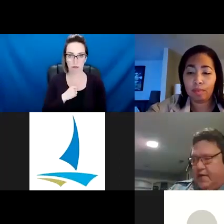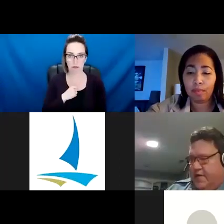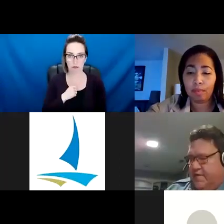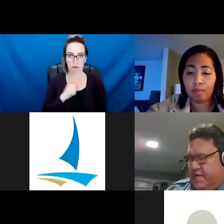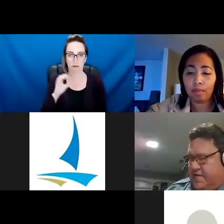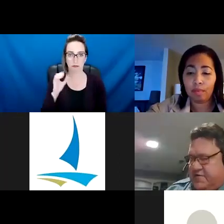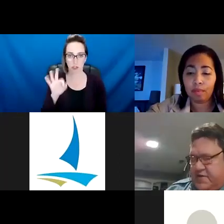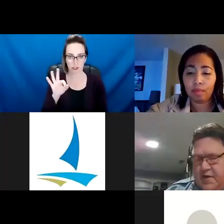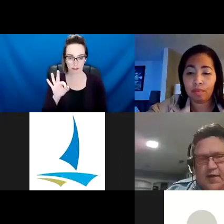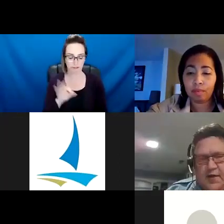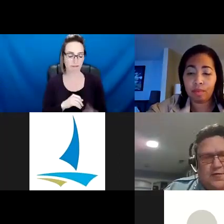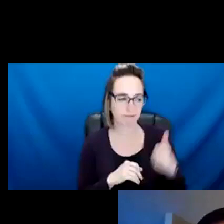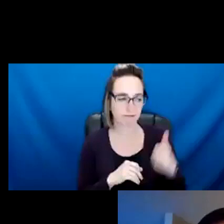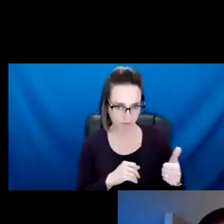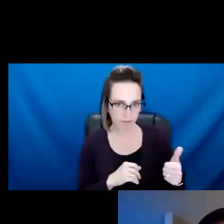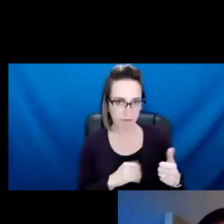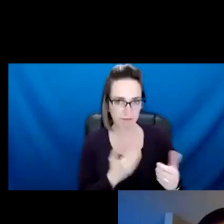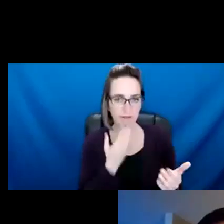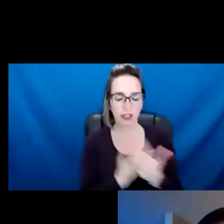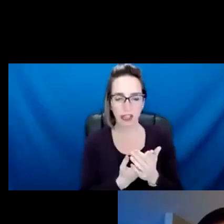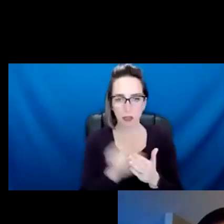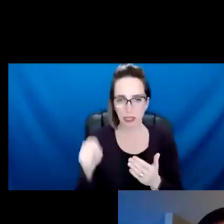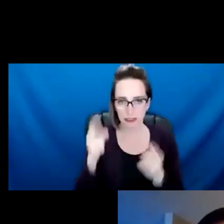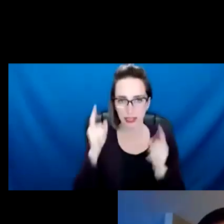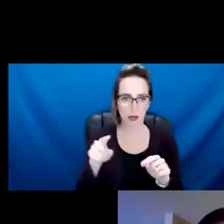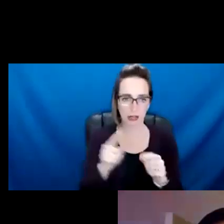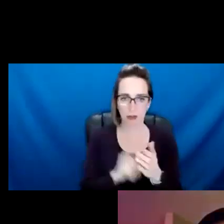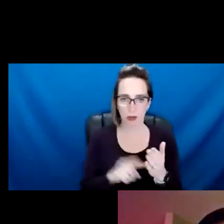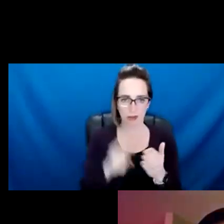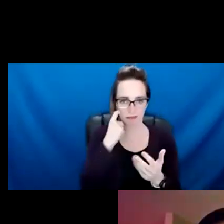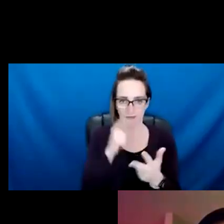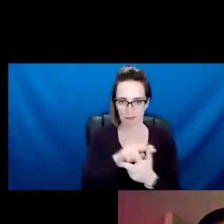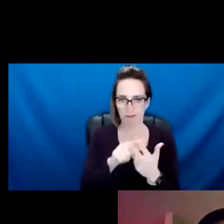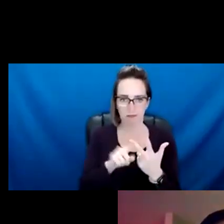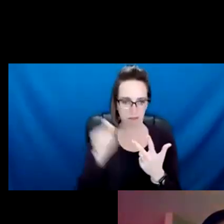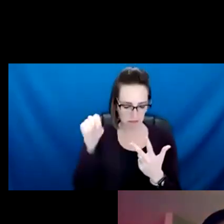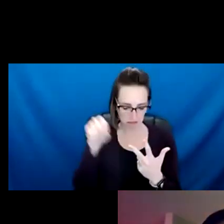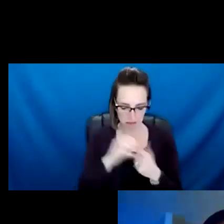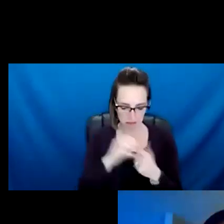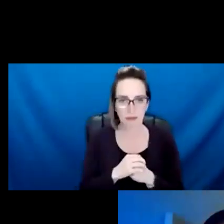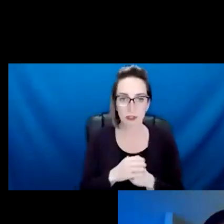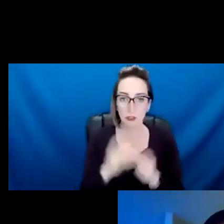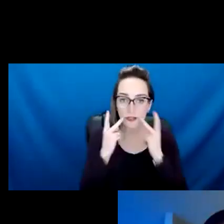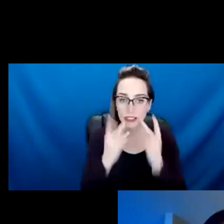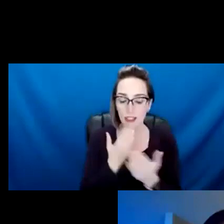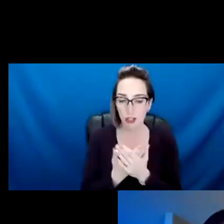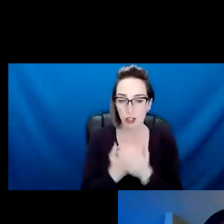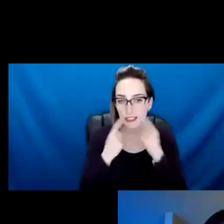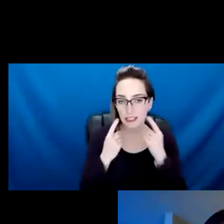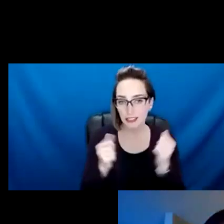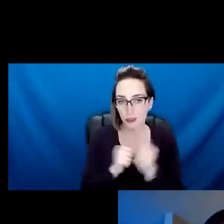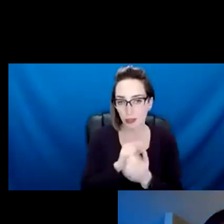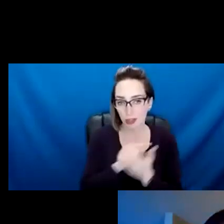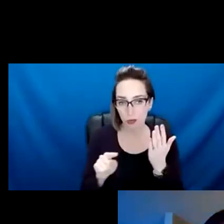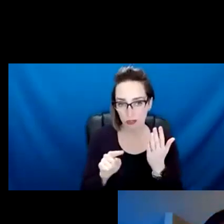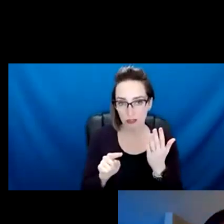Yeah. Thank you for that, Sasha. I agree totally on those things you had addressed. Um, uh, we've seen some real good success with some of those programs.